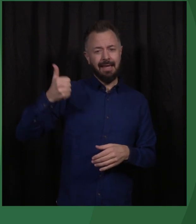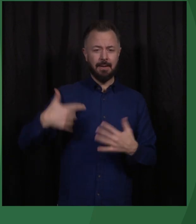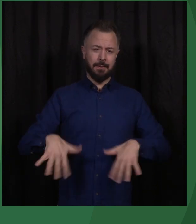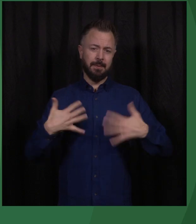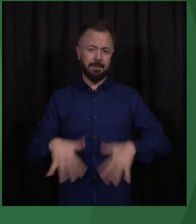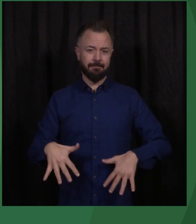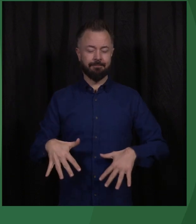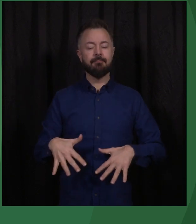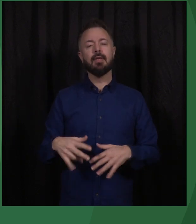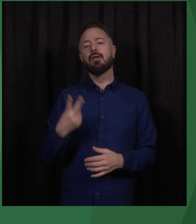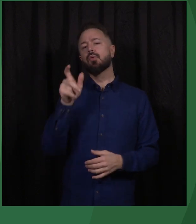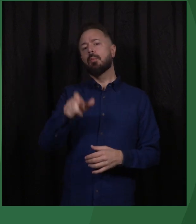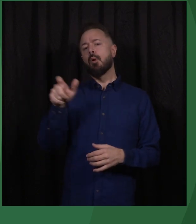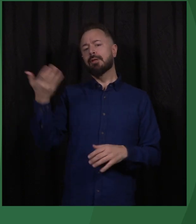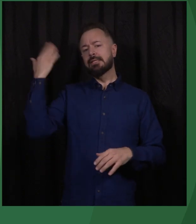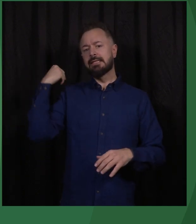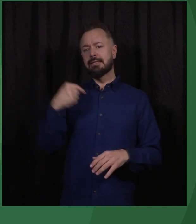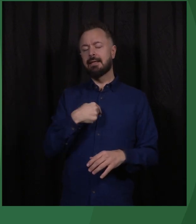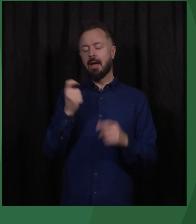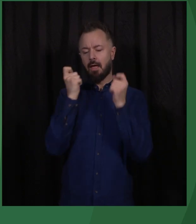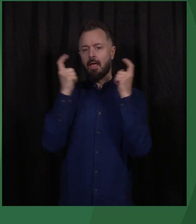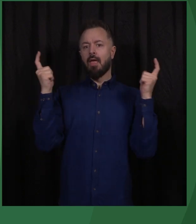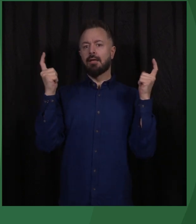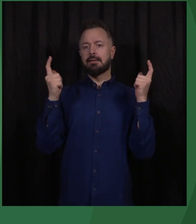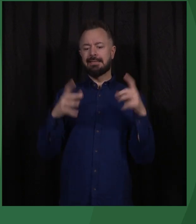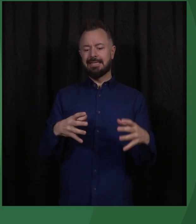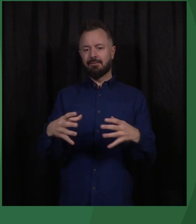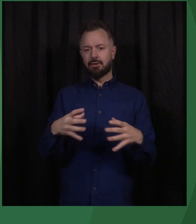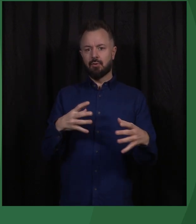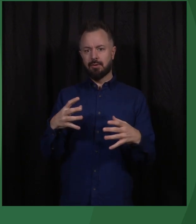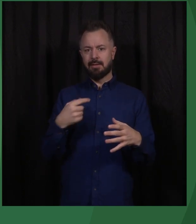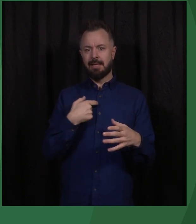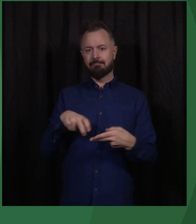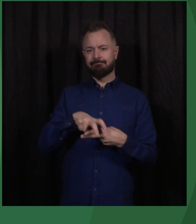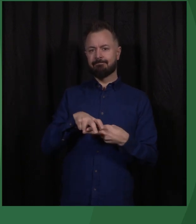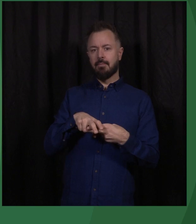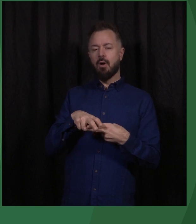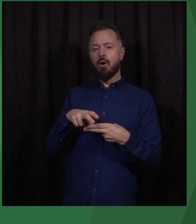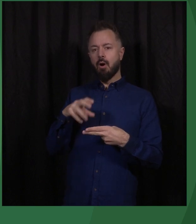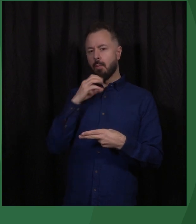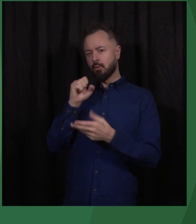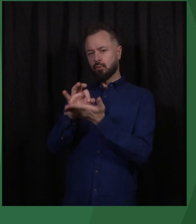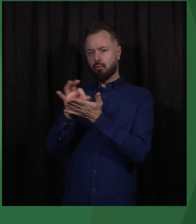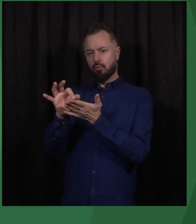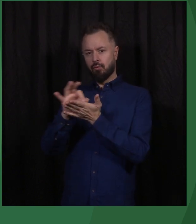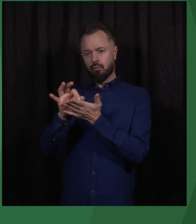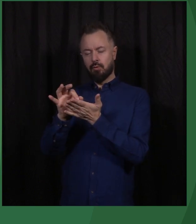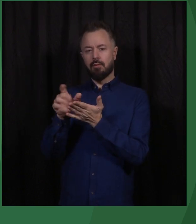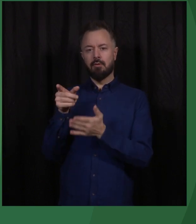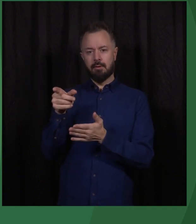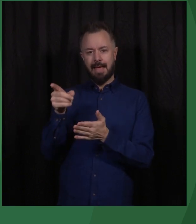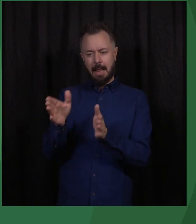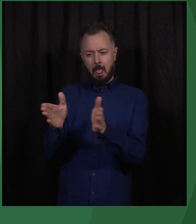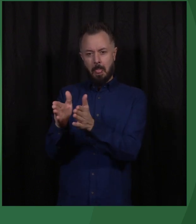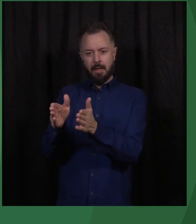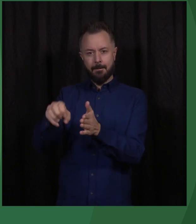A couple of months ago, I found myself sitting in a postmaster's office in a small town